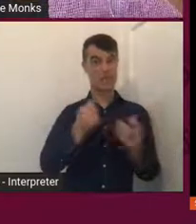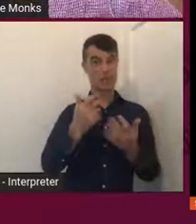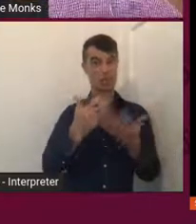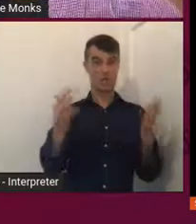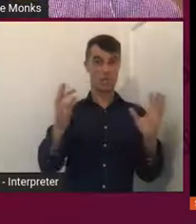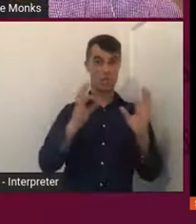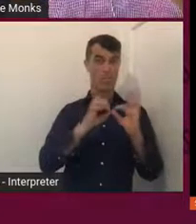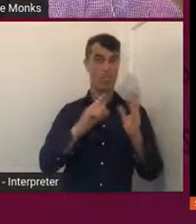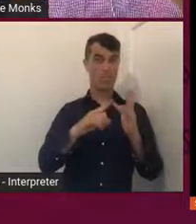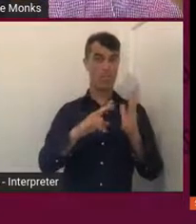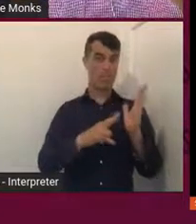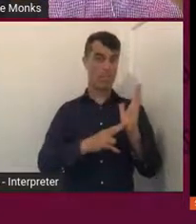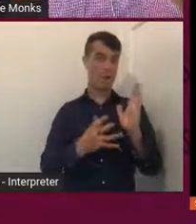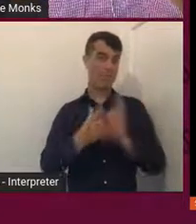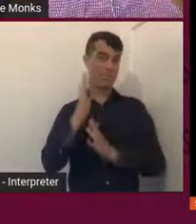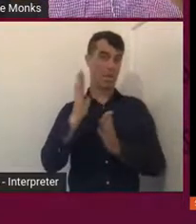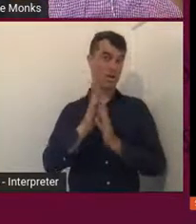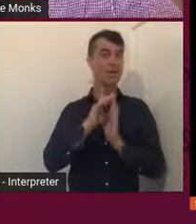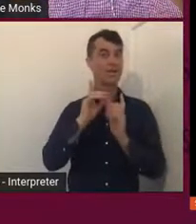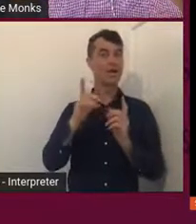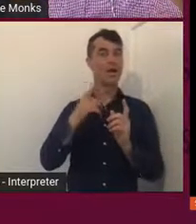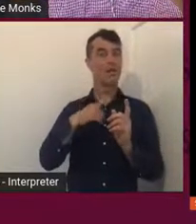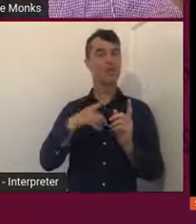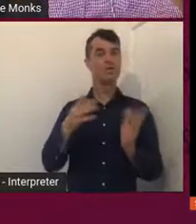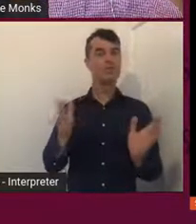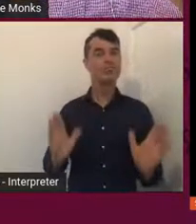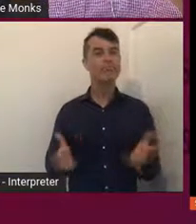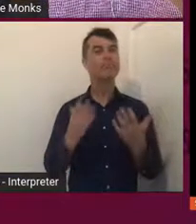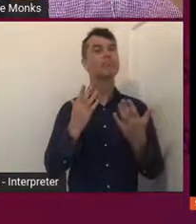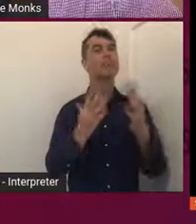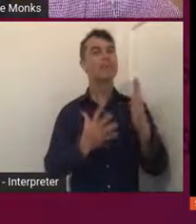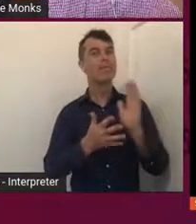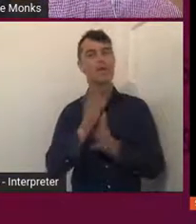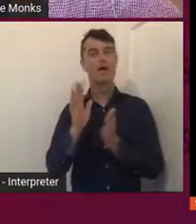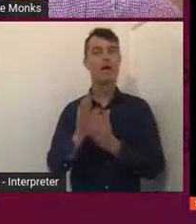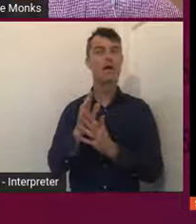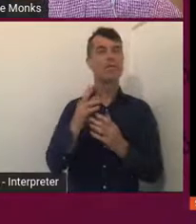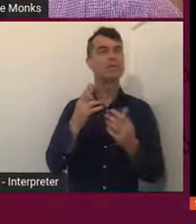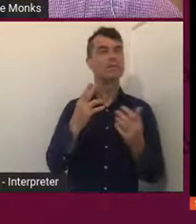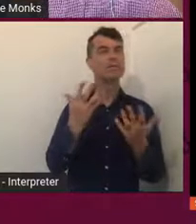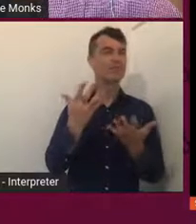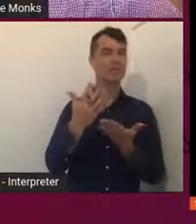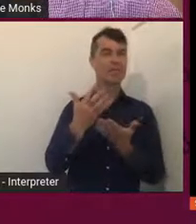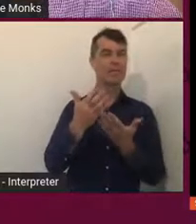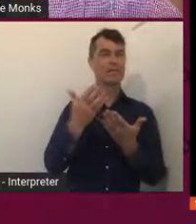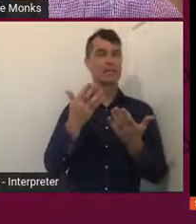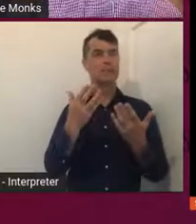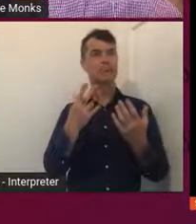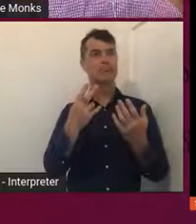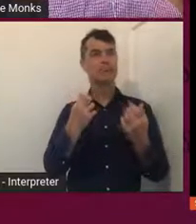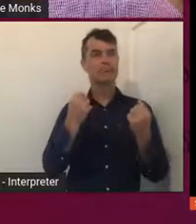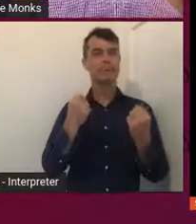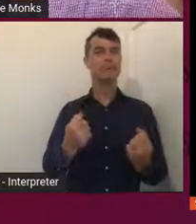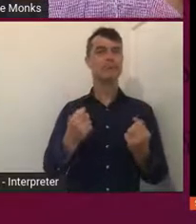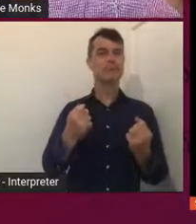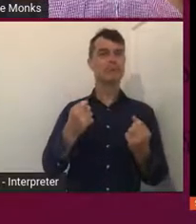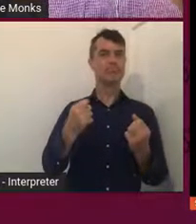over there. So we wanted to bring back the fire, the elemental kind of nature of the work and really,